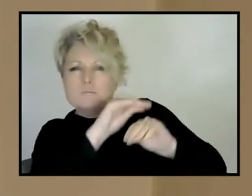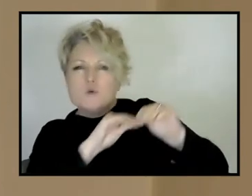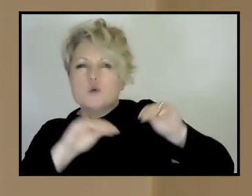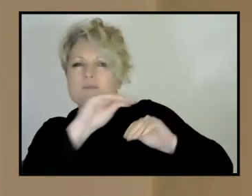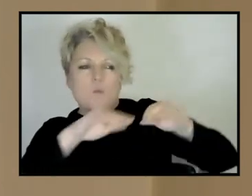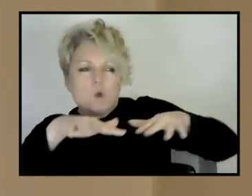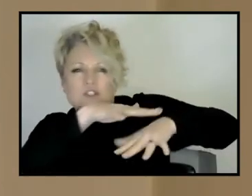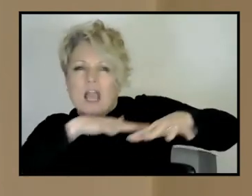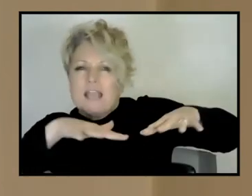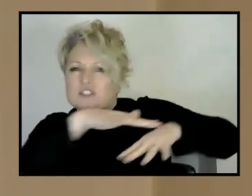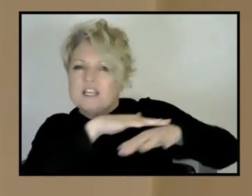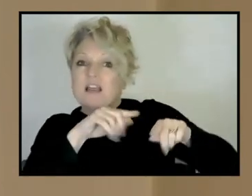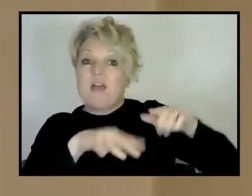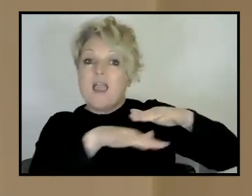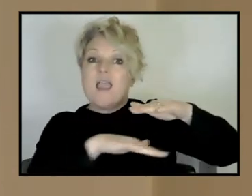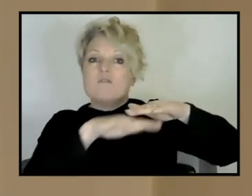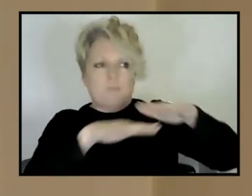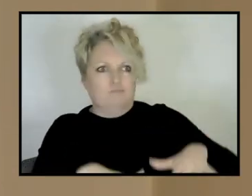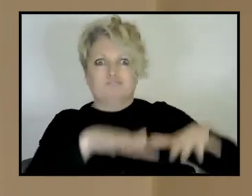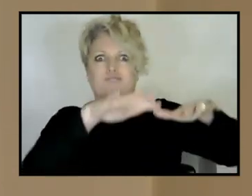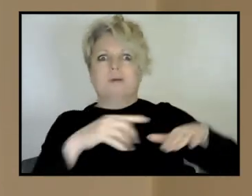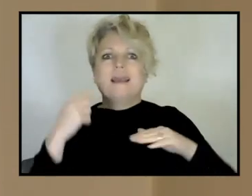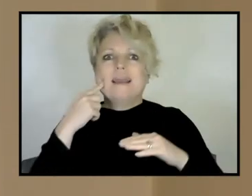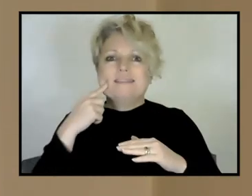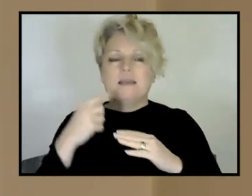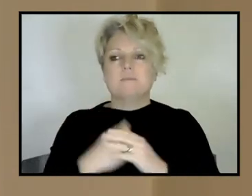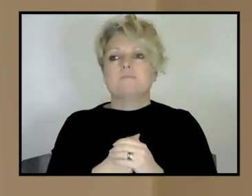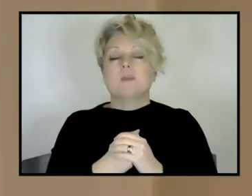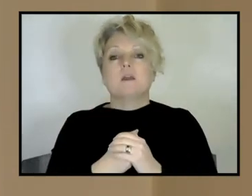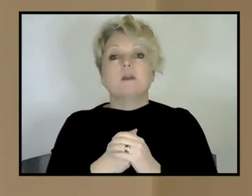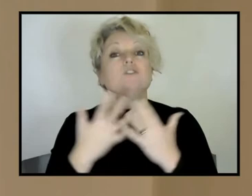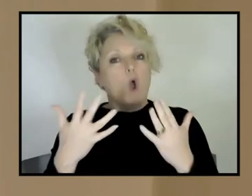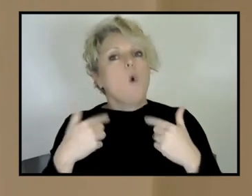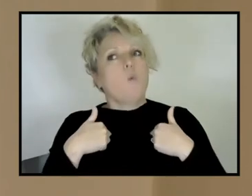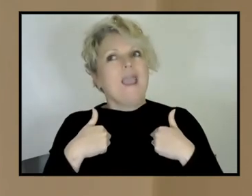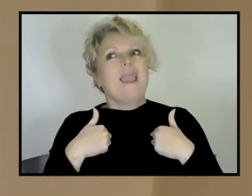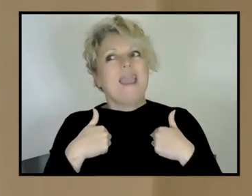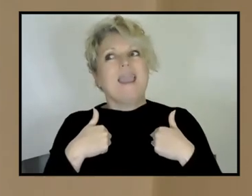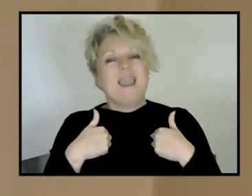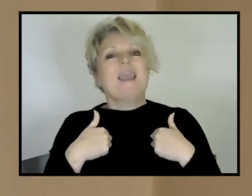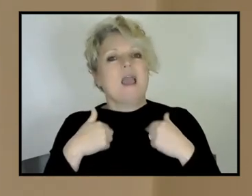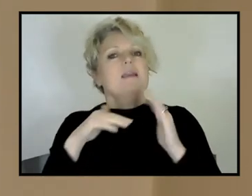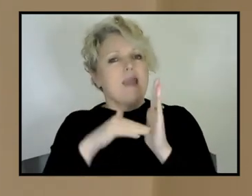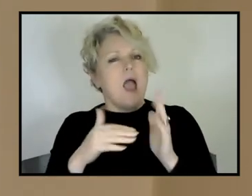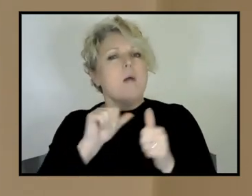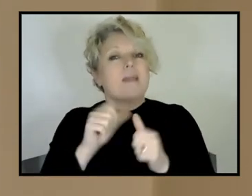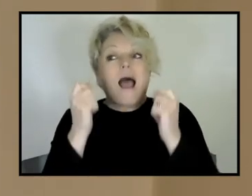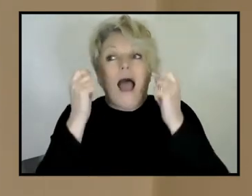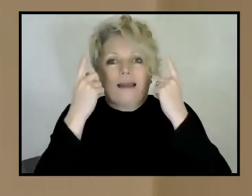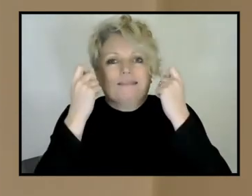informed a lot of our understanding about the way we, as a society sit on the earth. And I think that's been, uh, amazingly